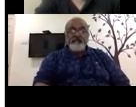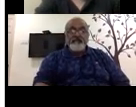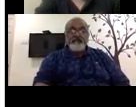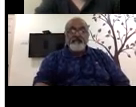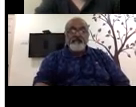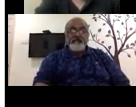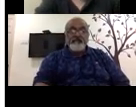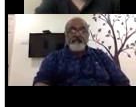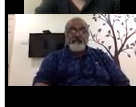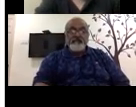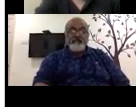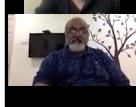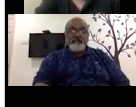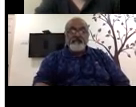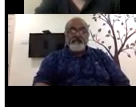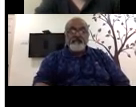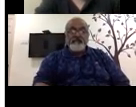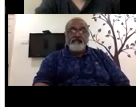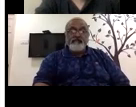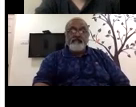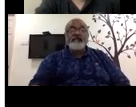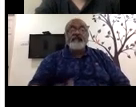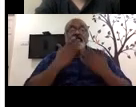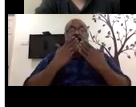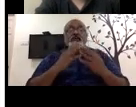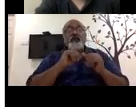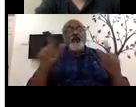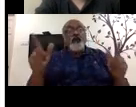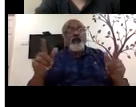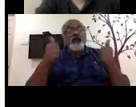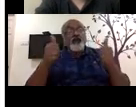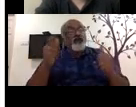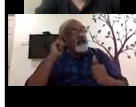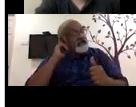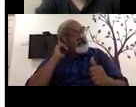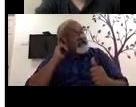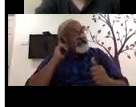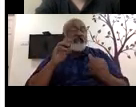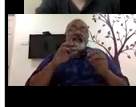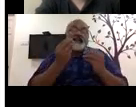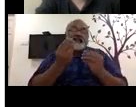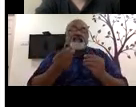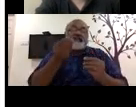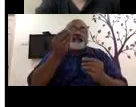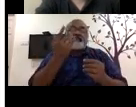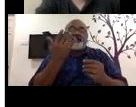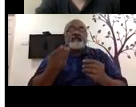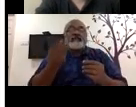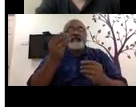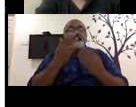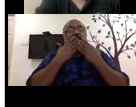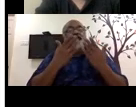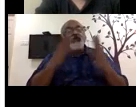Thanks everyone for the active participation and active listening and for bearing me out for the, for both, for both the sessions,